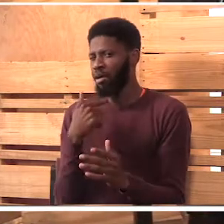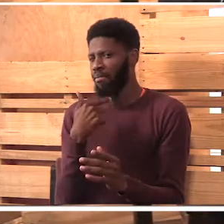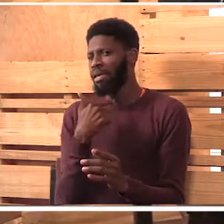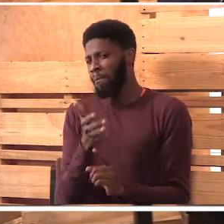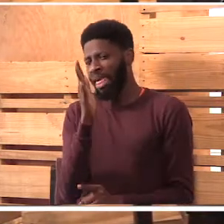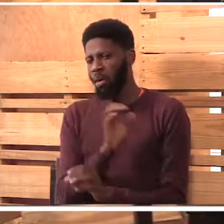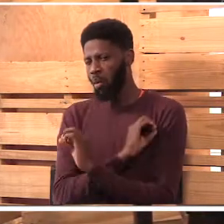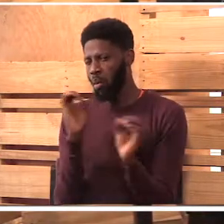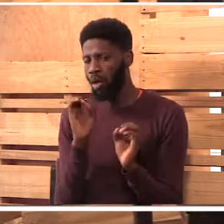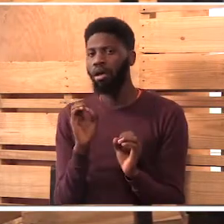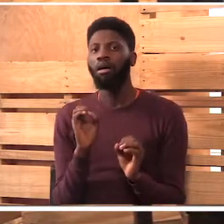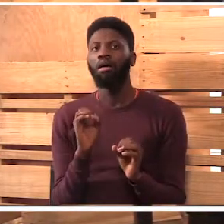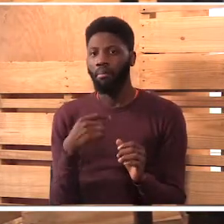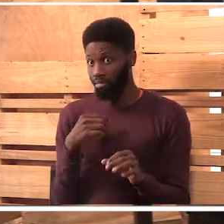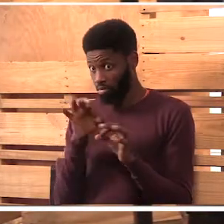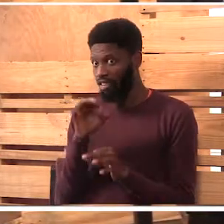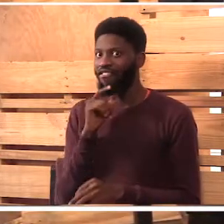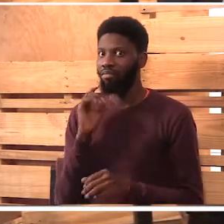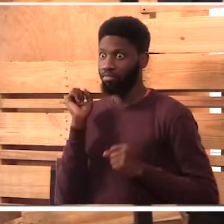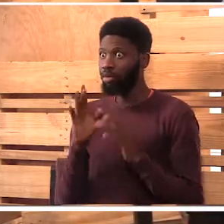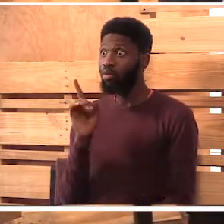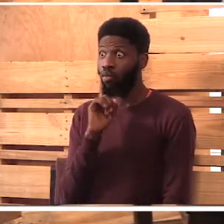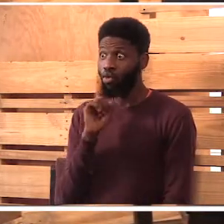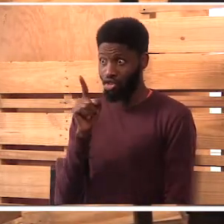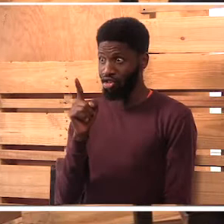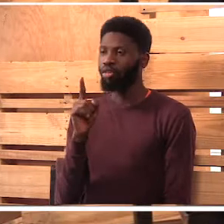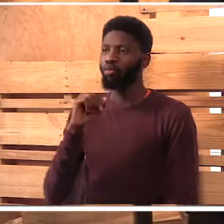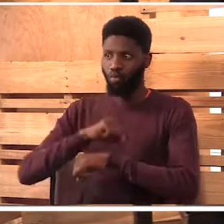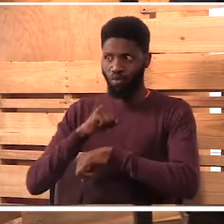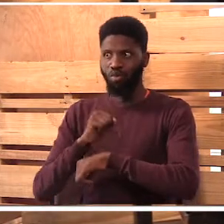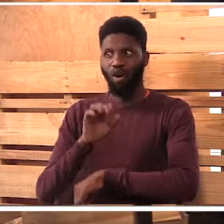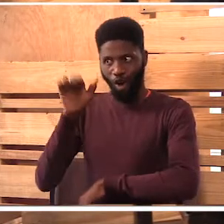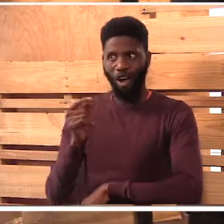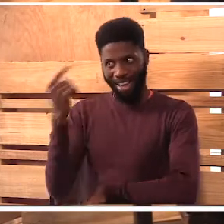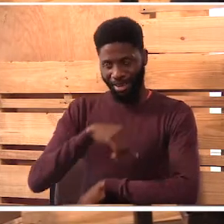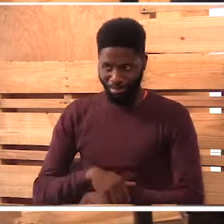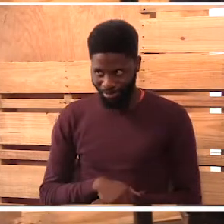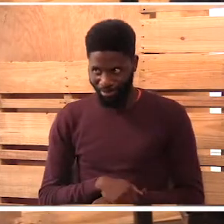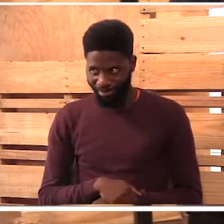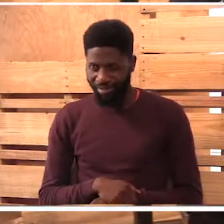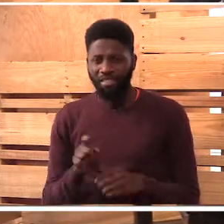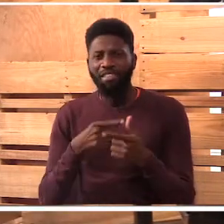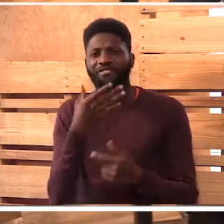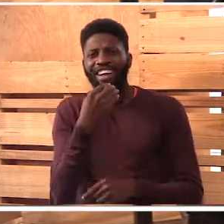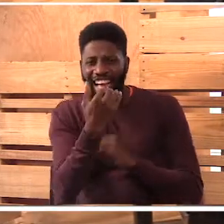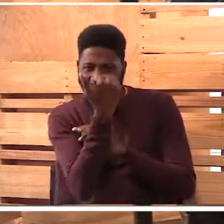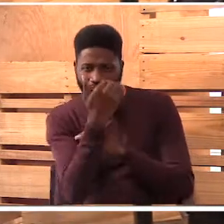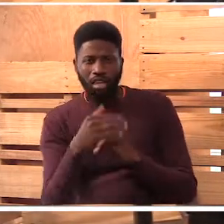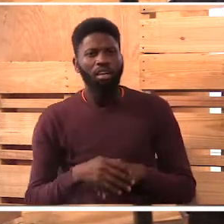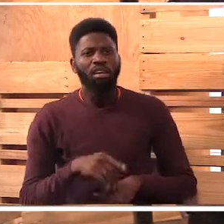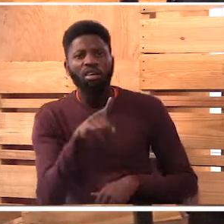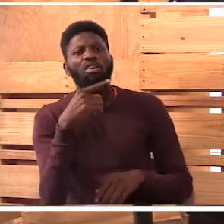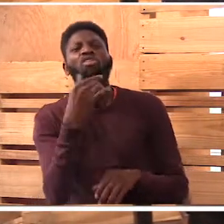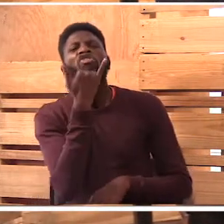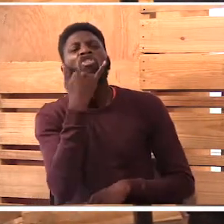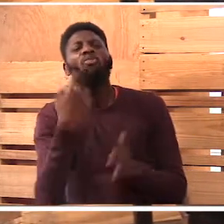So, I'm like, naambia baba, tomorrow you are required in school. So, what to do? Baba ananiambia. What did